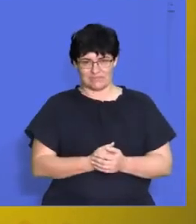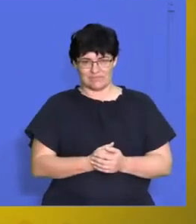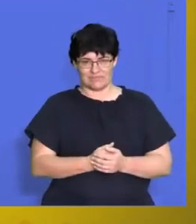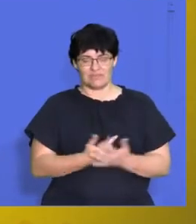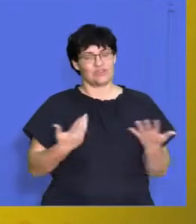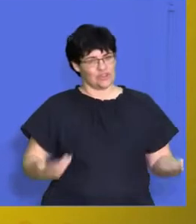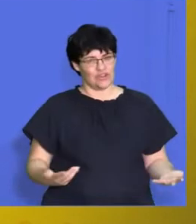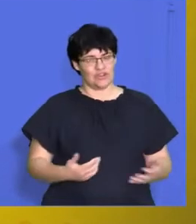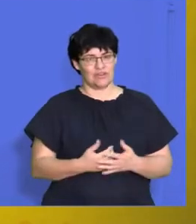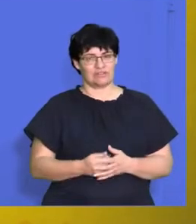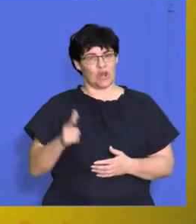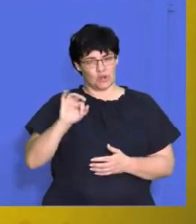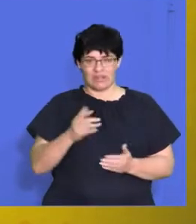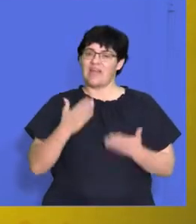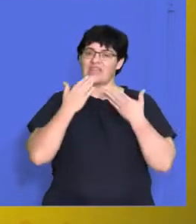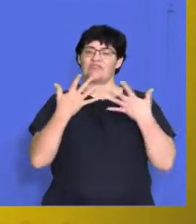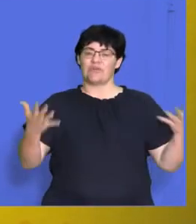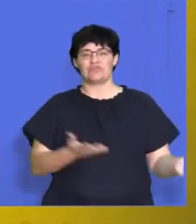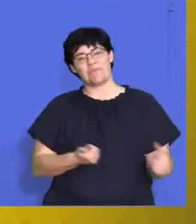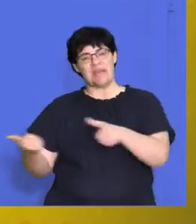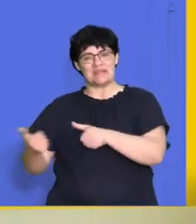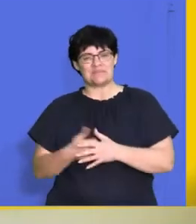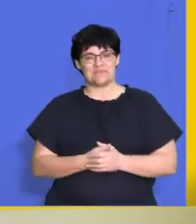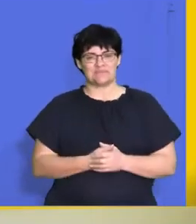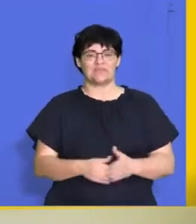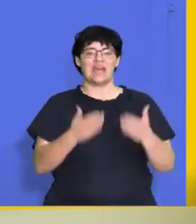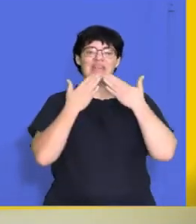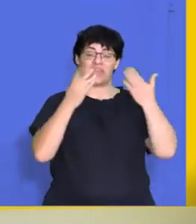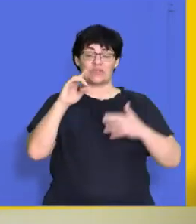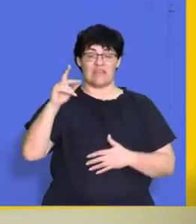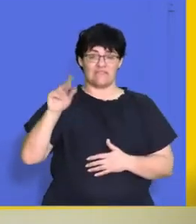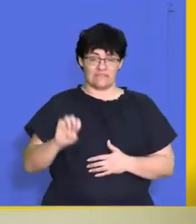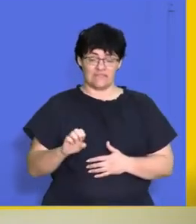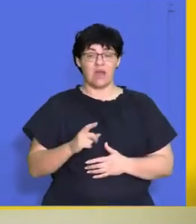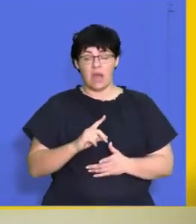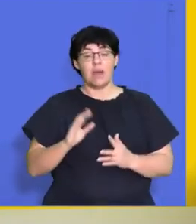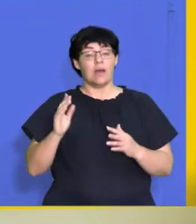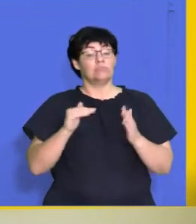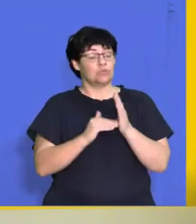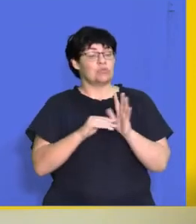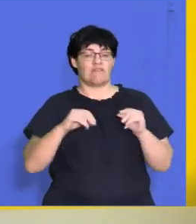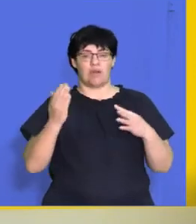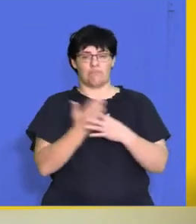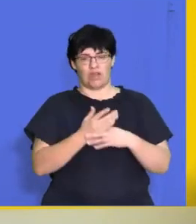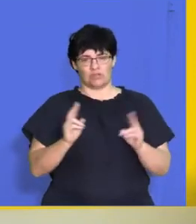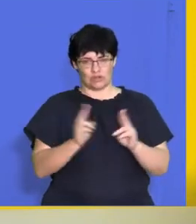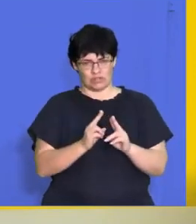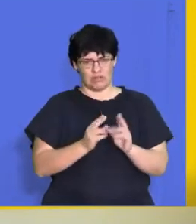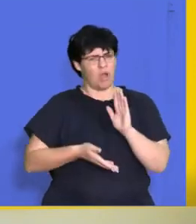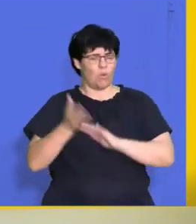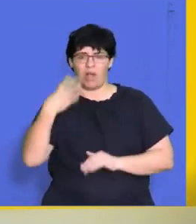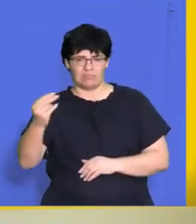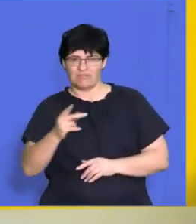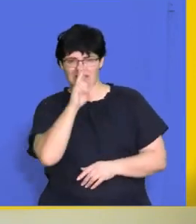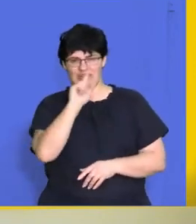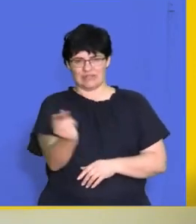All right, so Luni, thank you very much. We're back to you. Thank you, Dave. Matriks, we are going to take a quick break, so please don't go anywhere. We'll